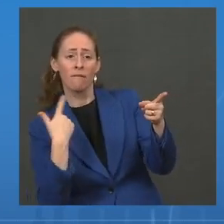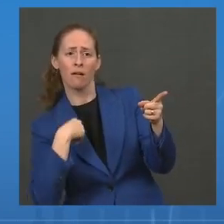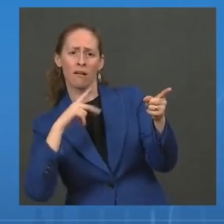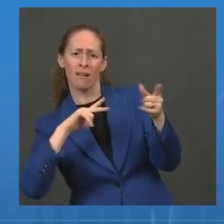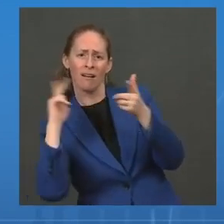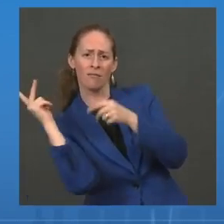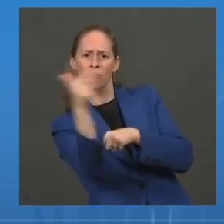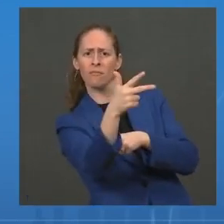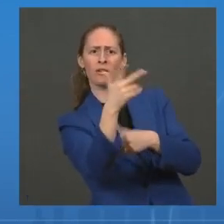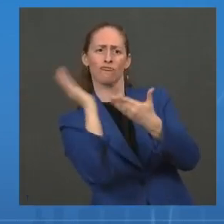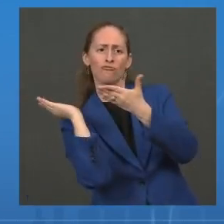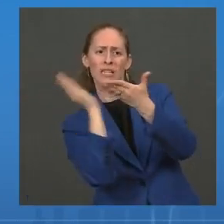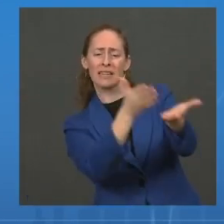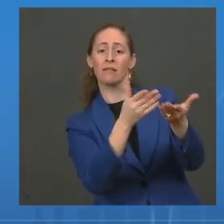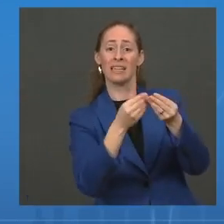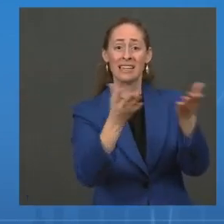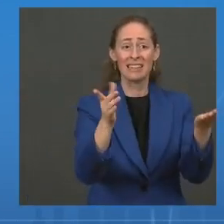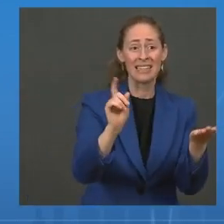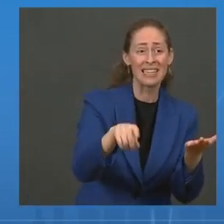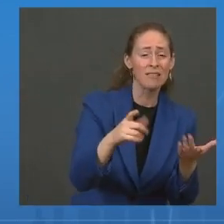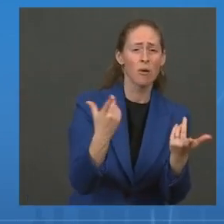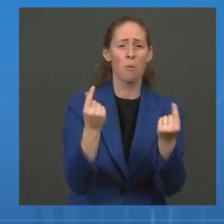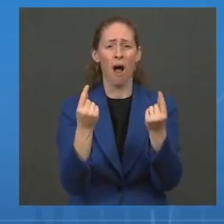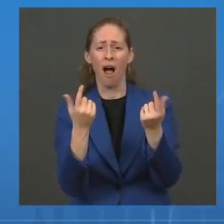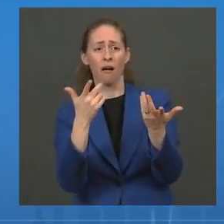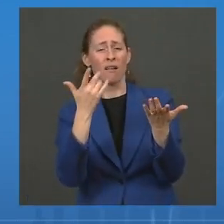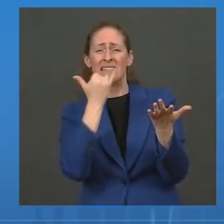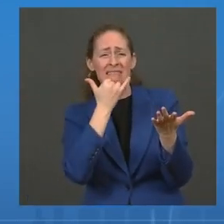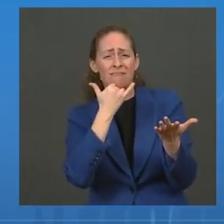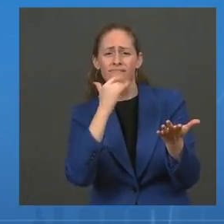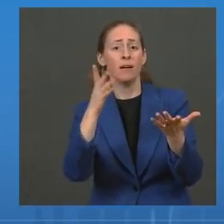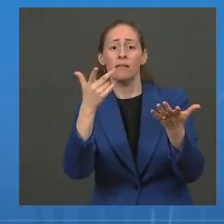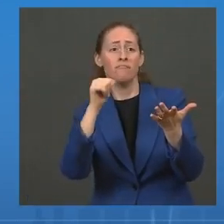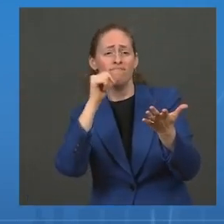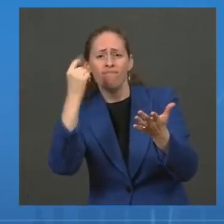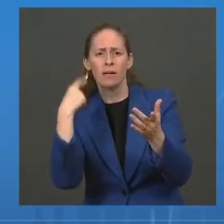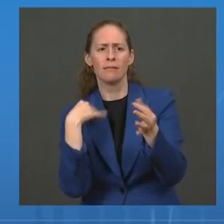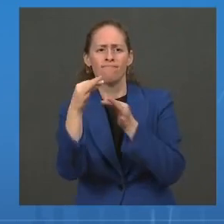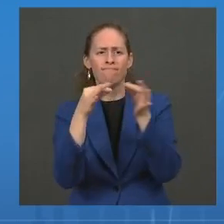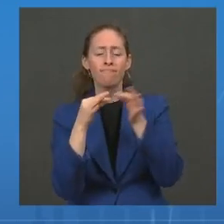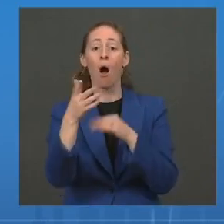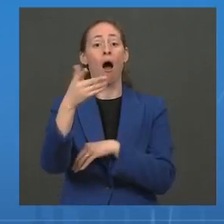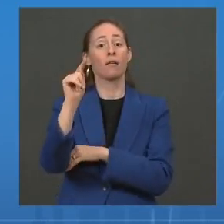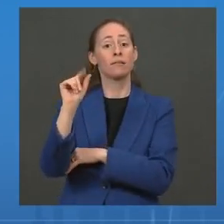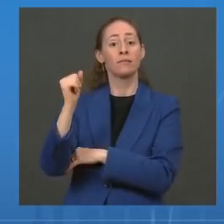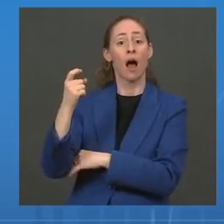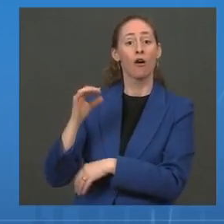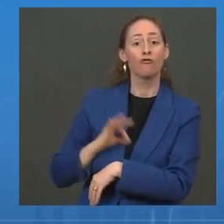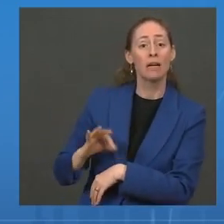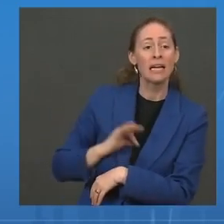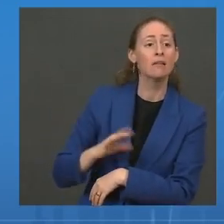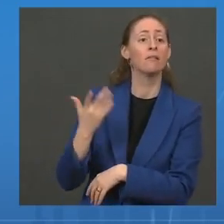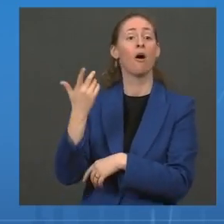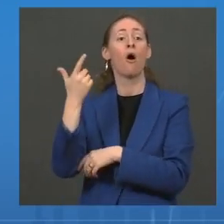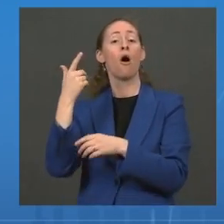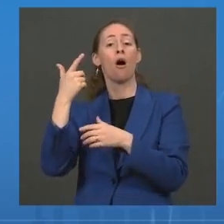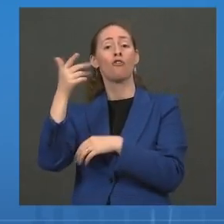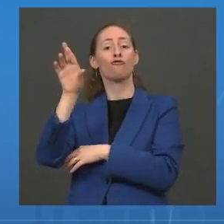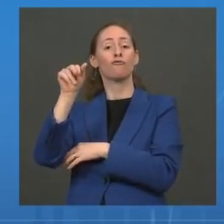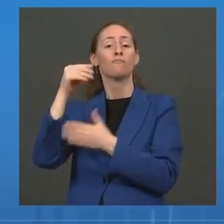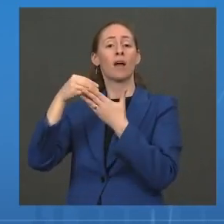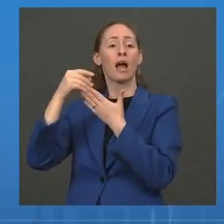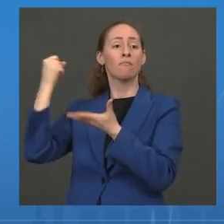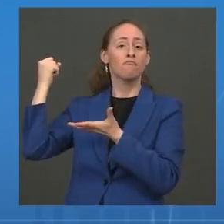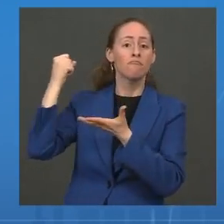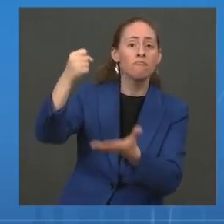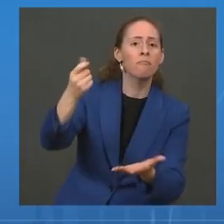the resources we provided from tax credits to grants to the vaccine itself. And so to push us further,